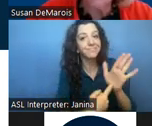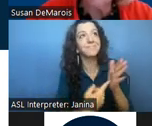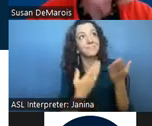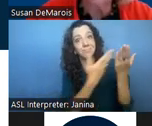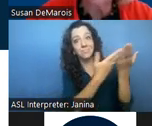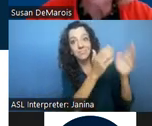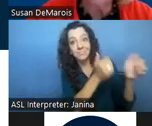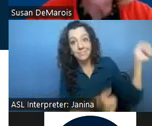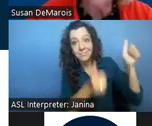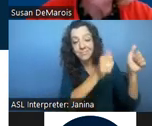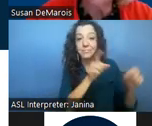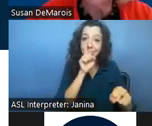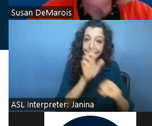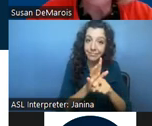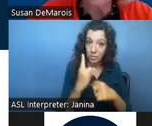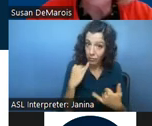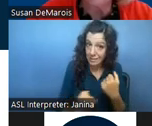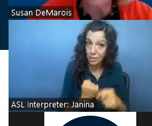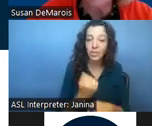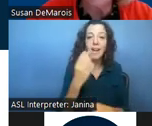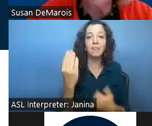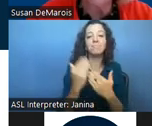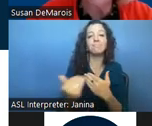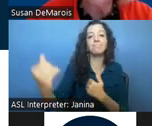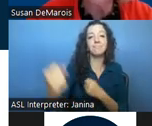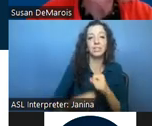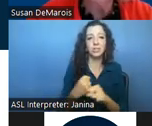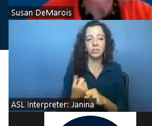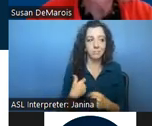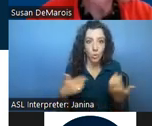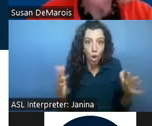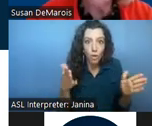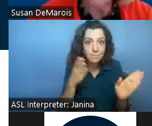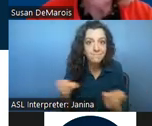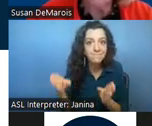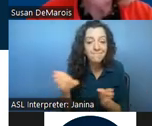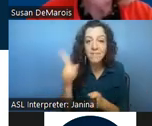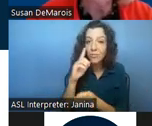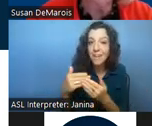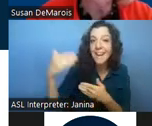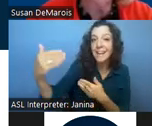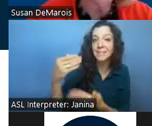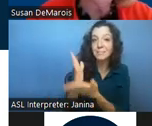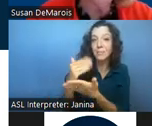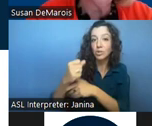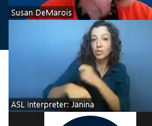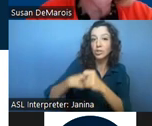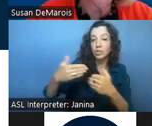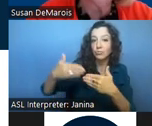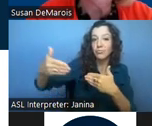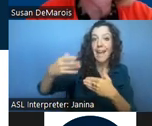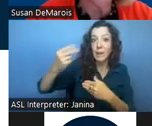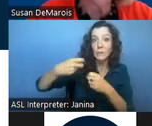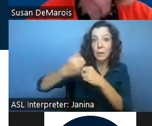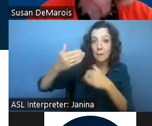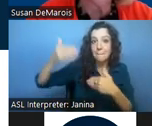this year and to future years and we're already starting to look ahead to the next to the next budget cycle as well as the next two years of the